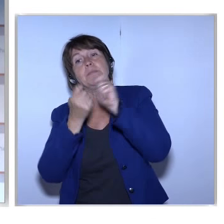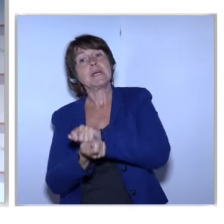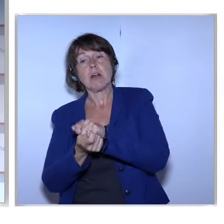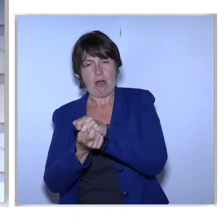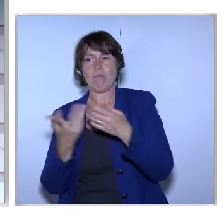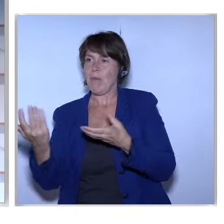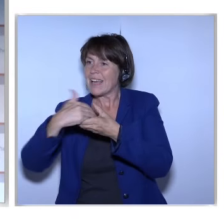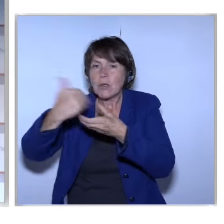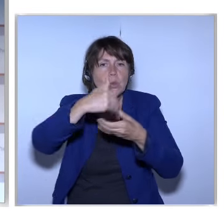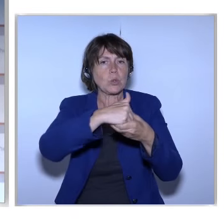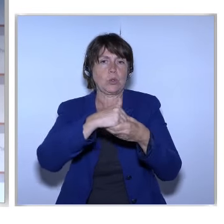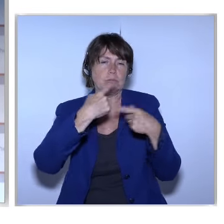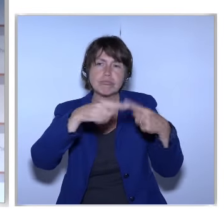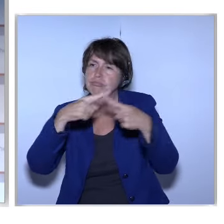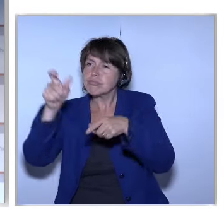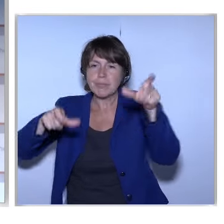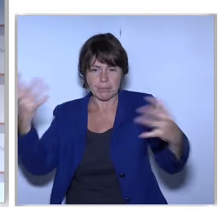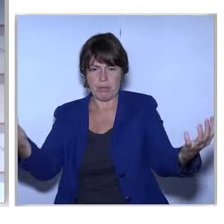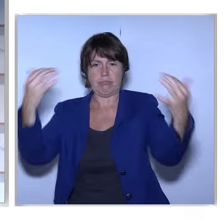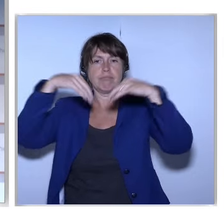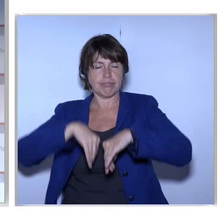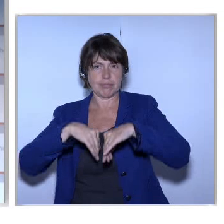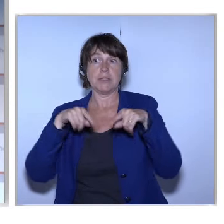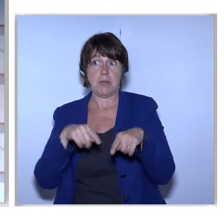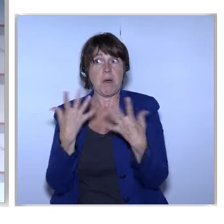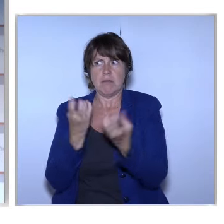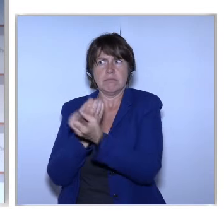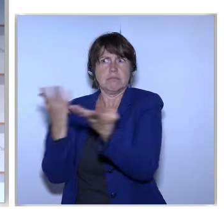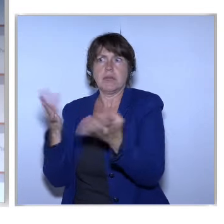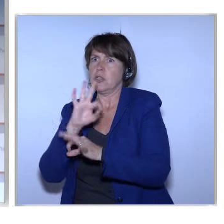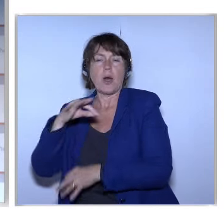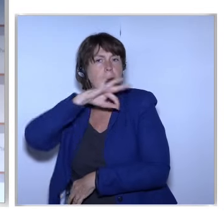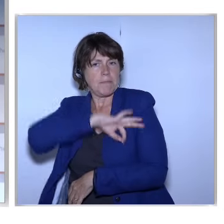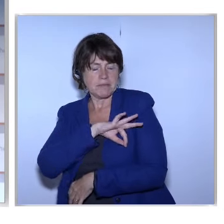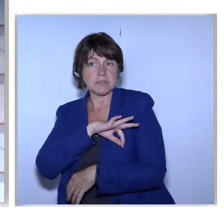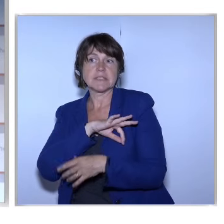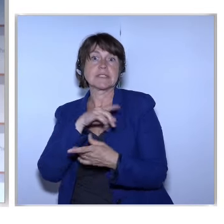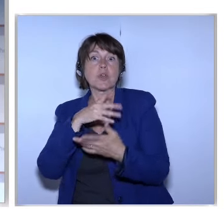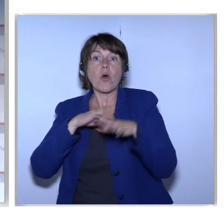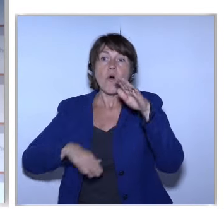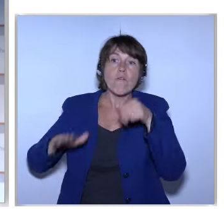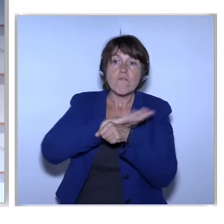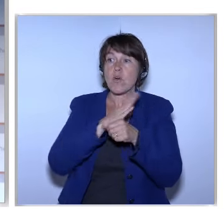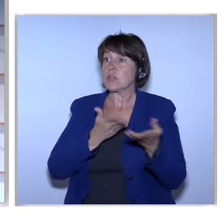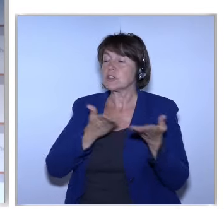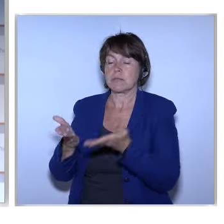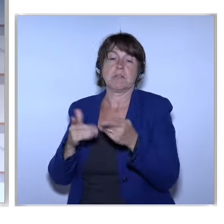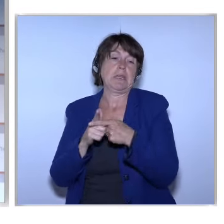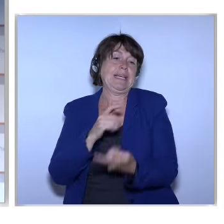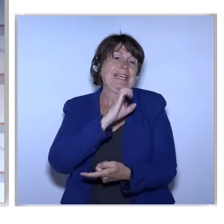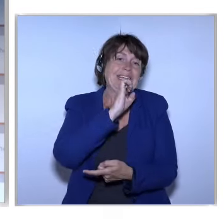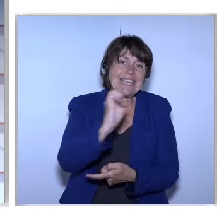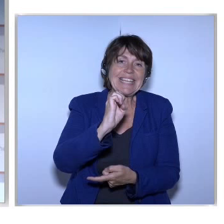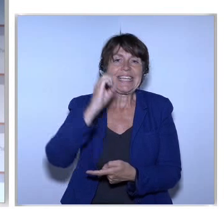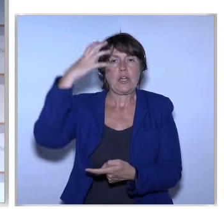Businesses Are Not Currently Getting The Full Benefits From Digital Services From E-Government E-Health E-Energy E